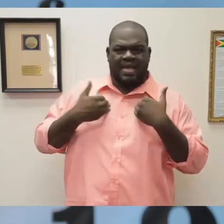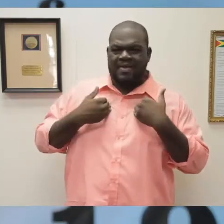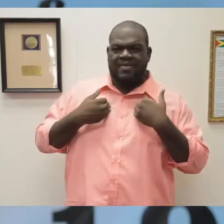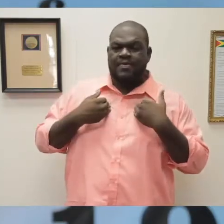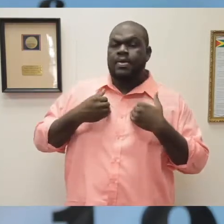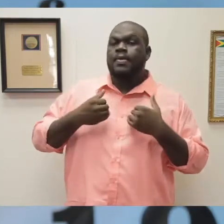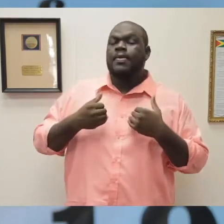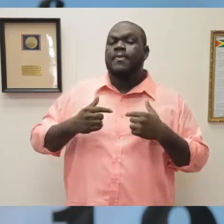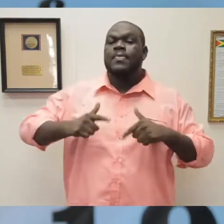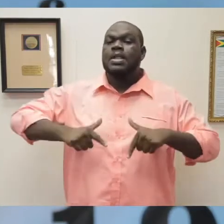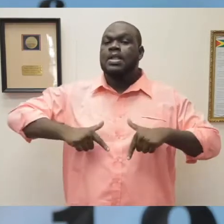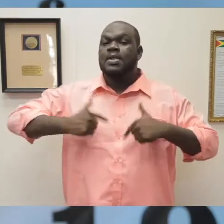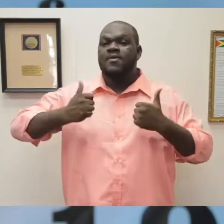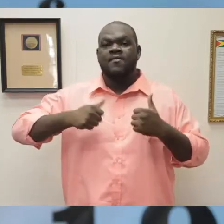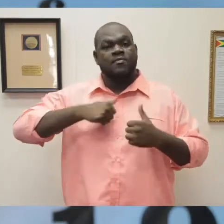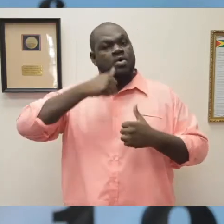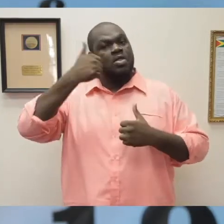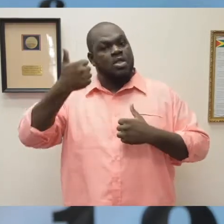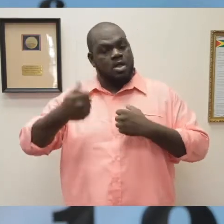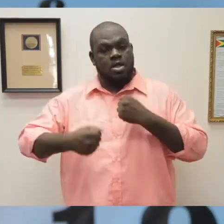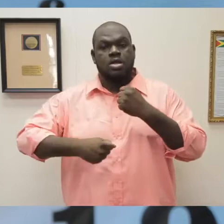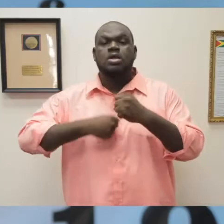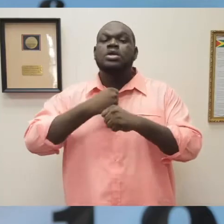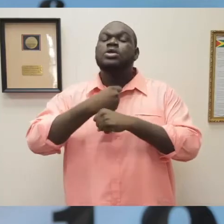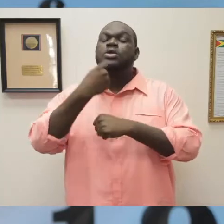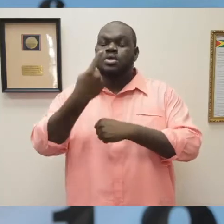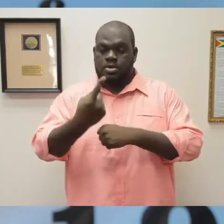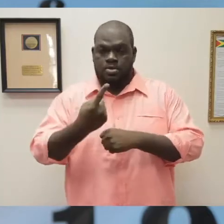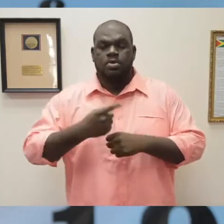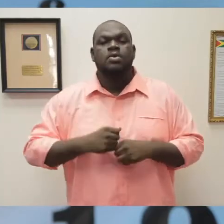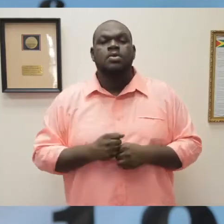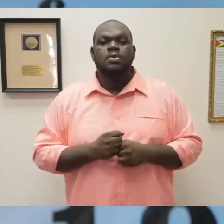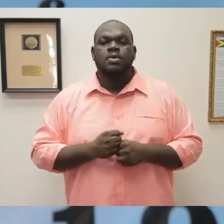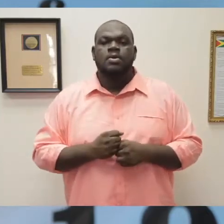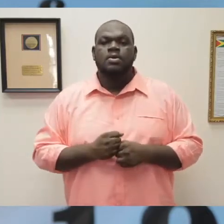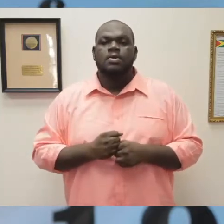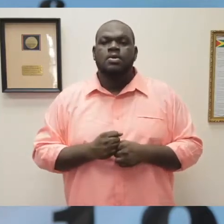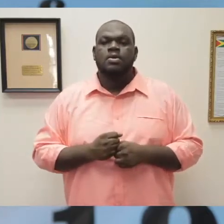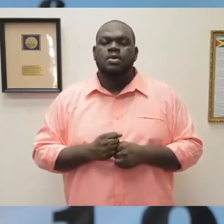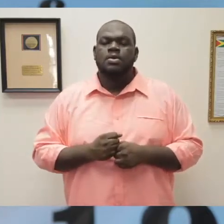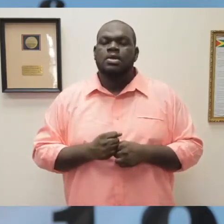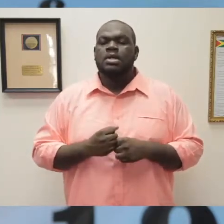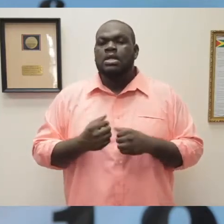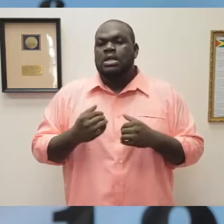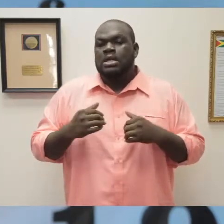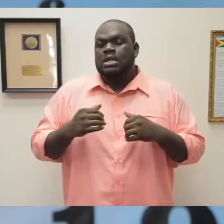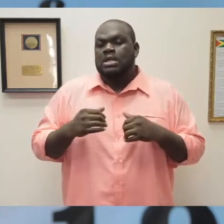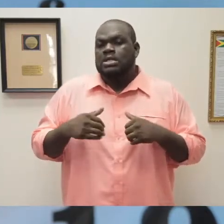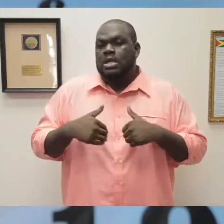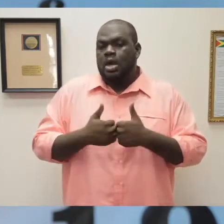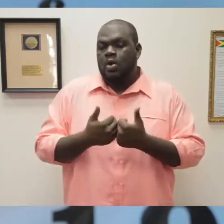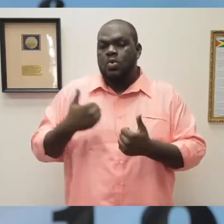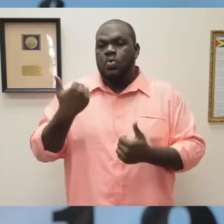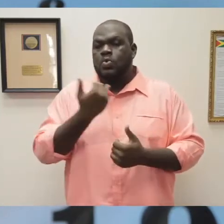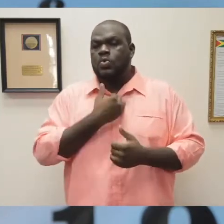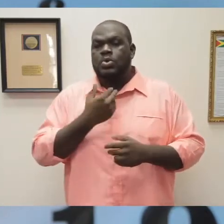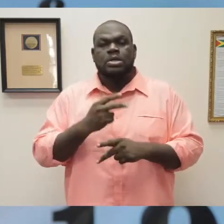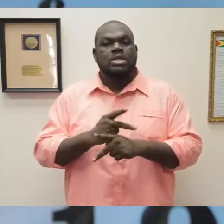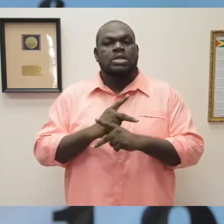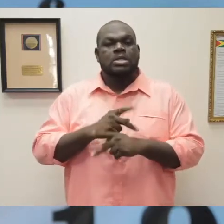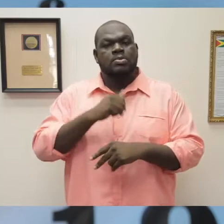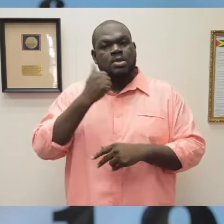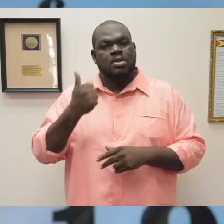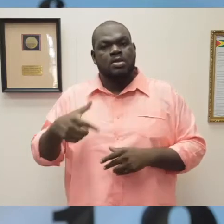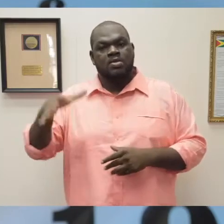one of the ways that we can try to keep another father alive to provide for his children.